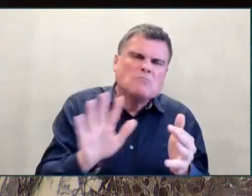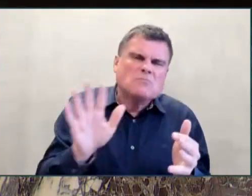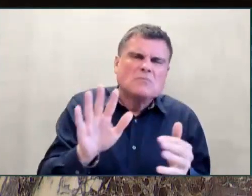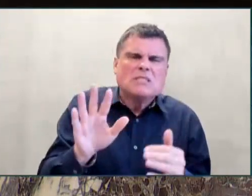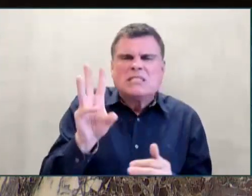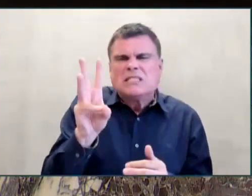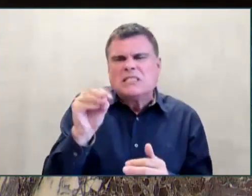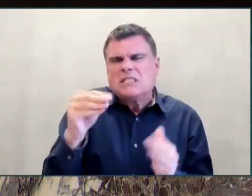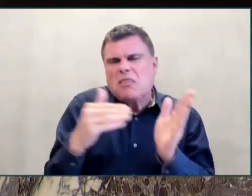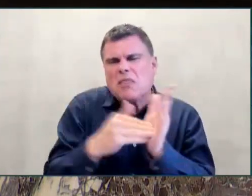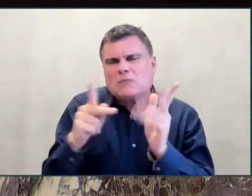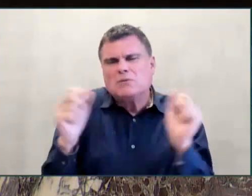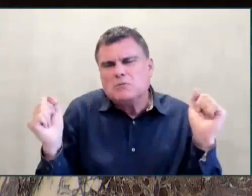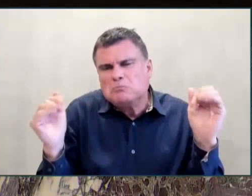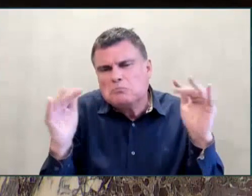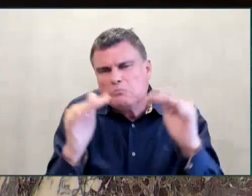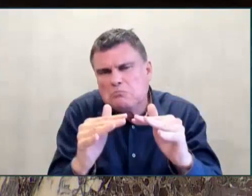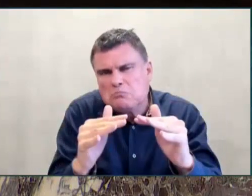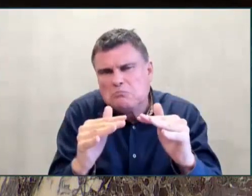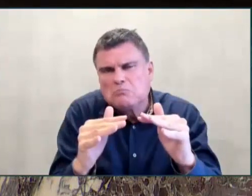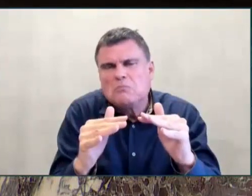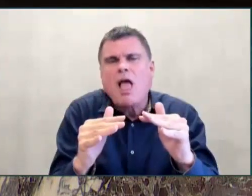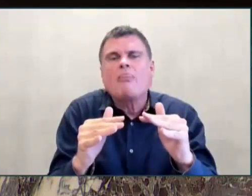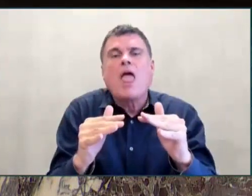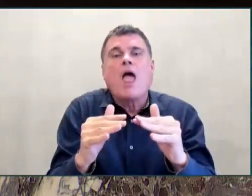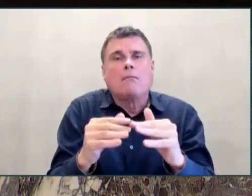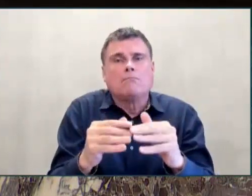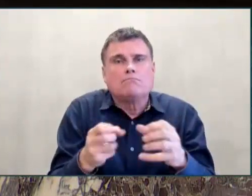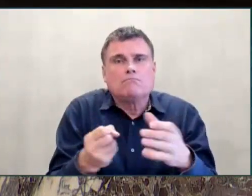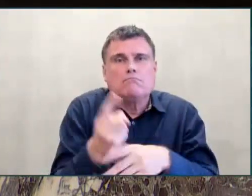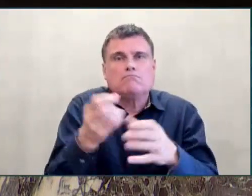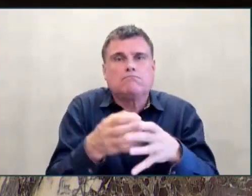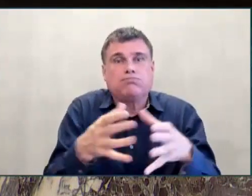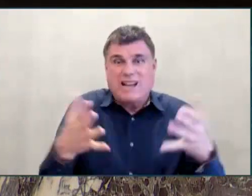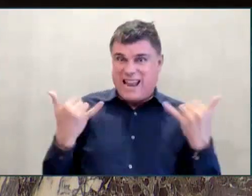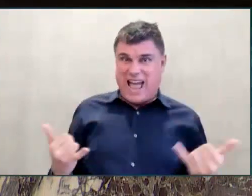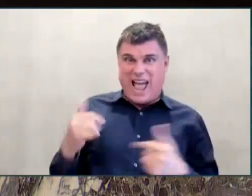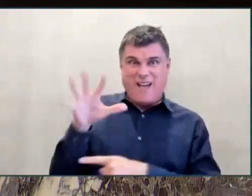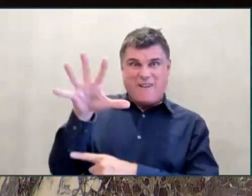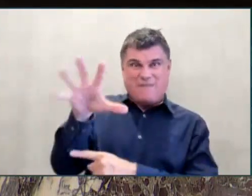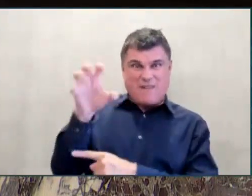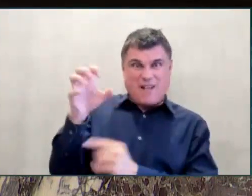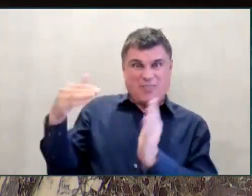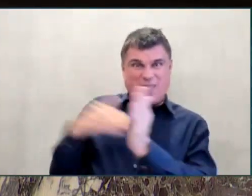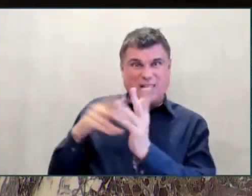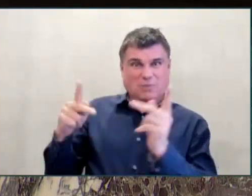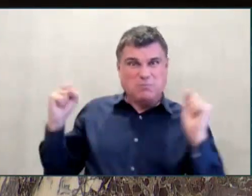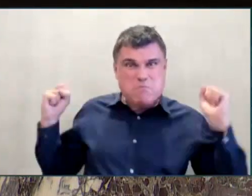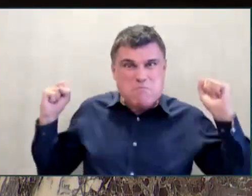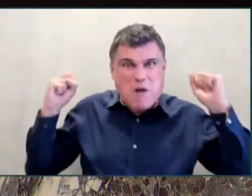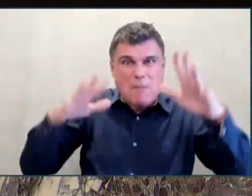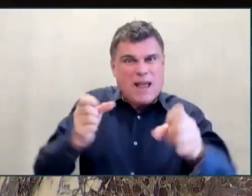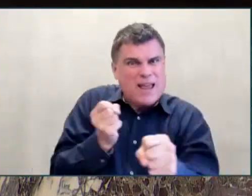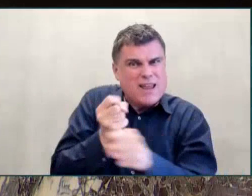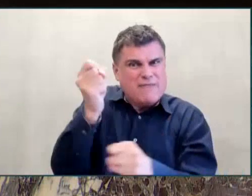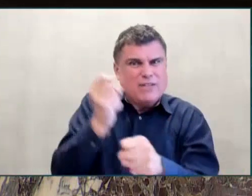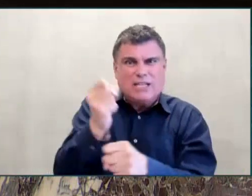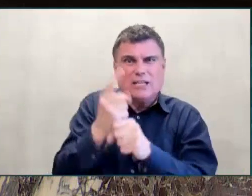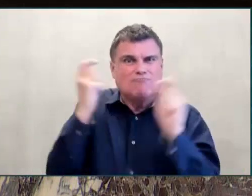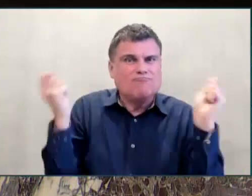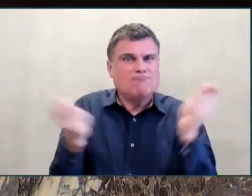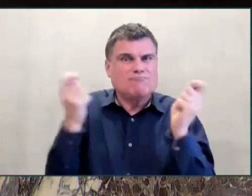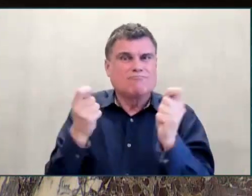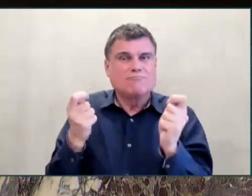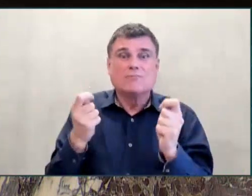500,000 participants every year. I'm sure that all members of the House will join me in applauding Mo Maninder